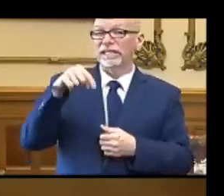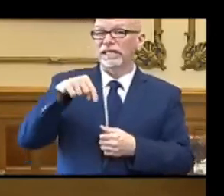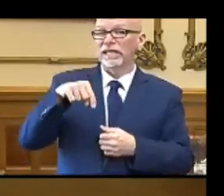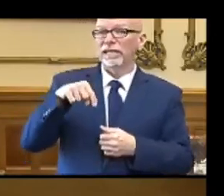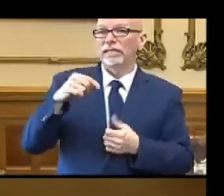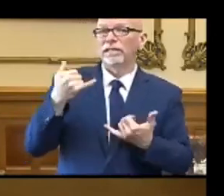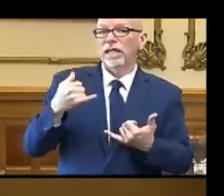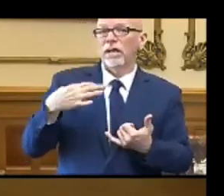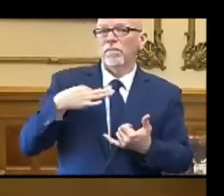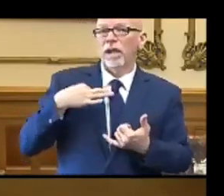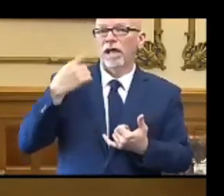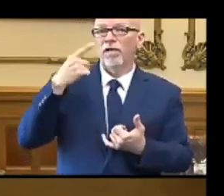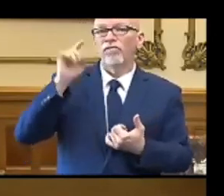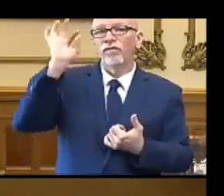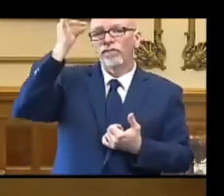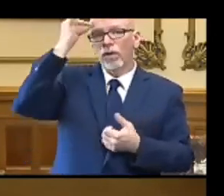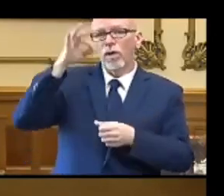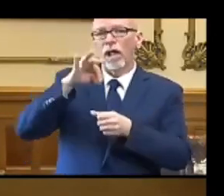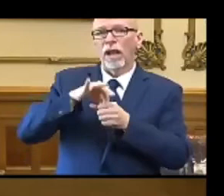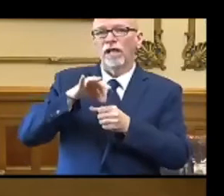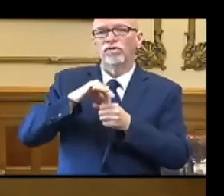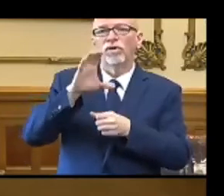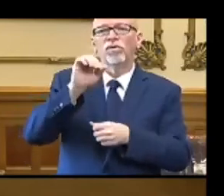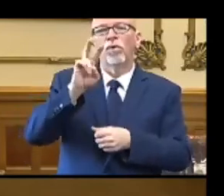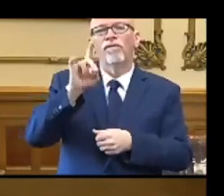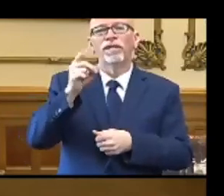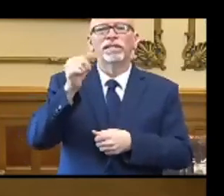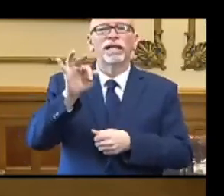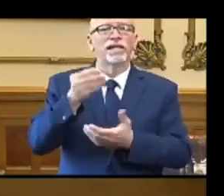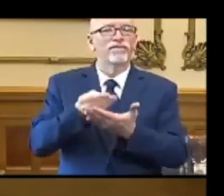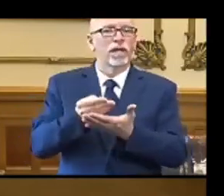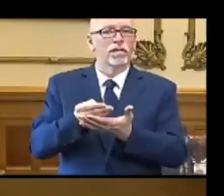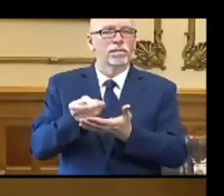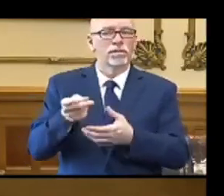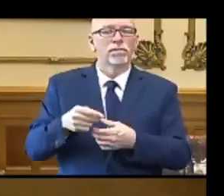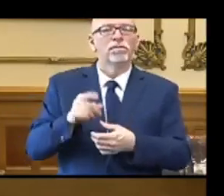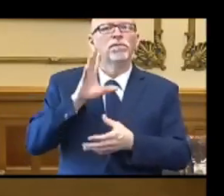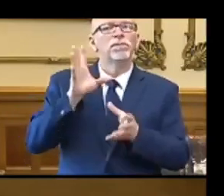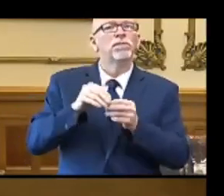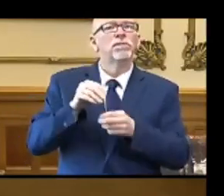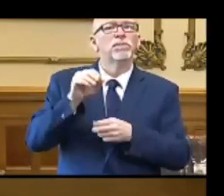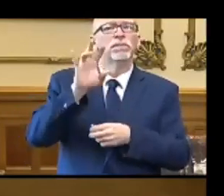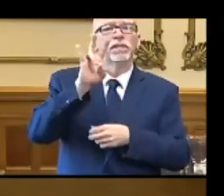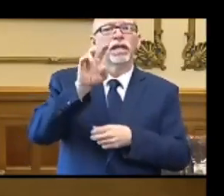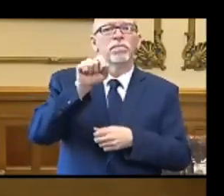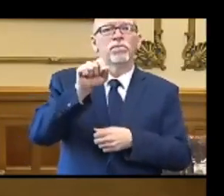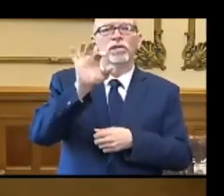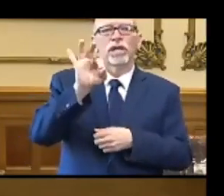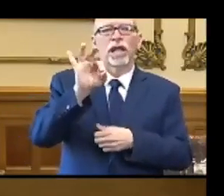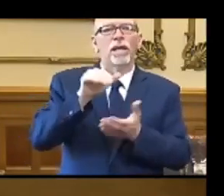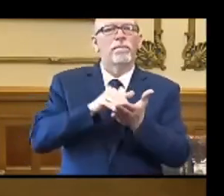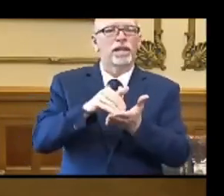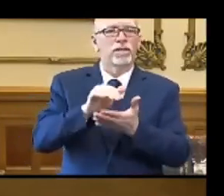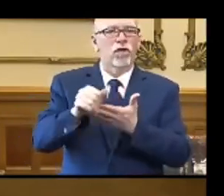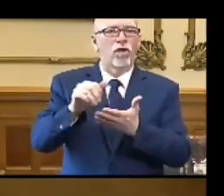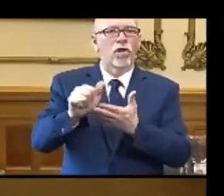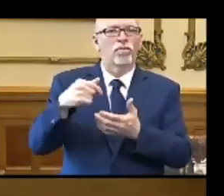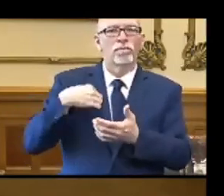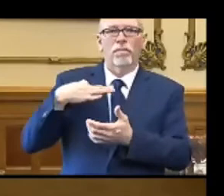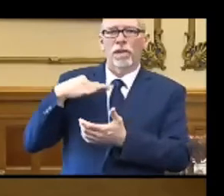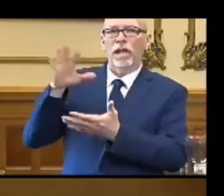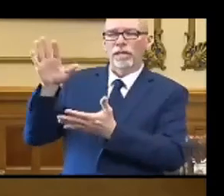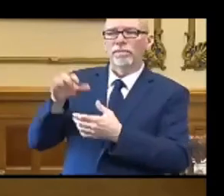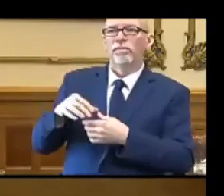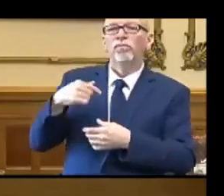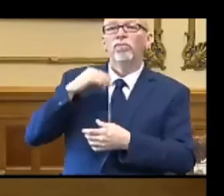applying for the federal election COVID-19 funds in the amount of $7.9 million. We